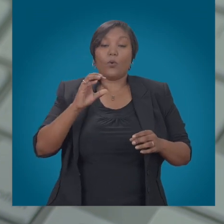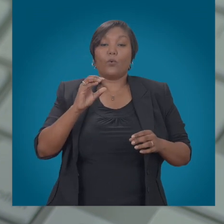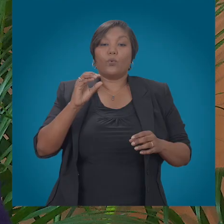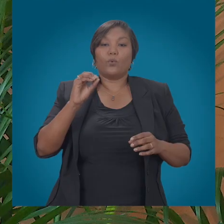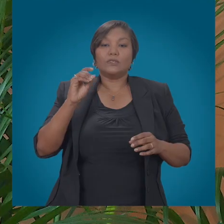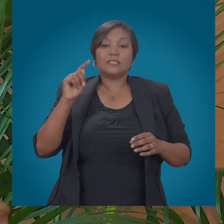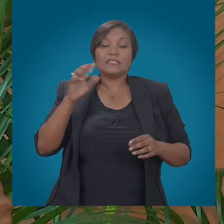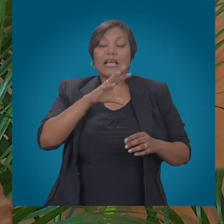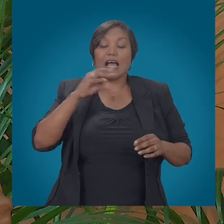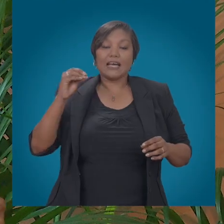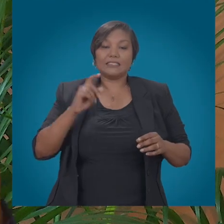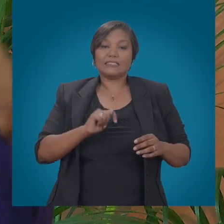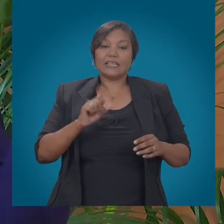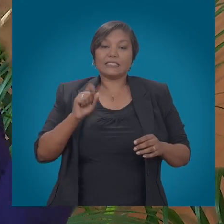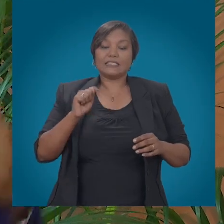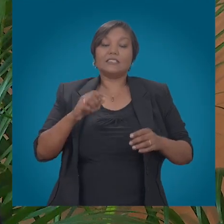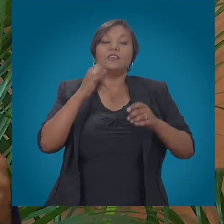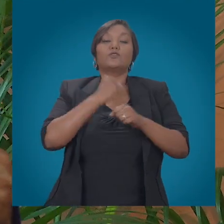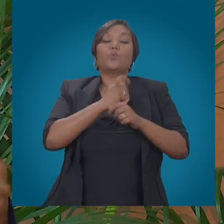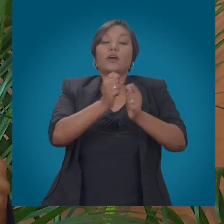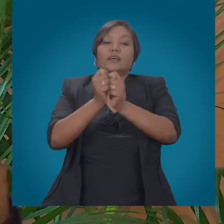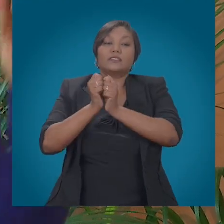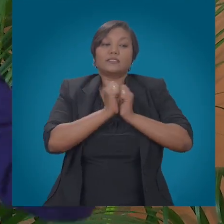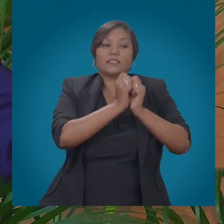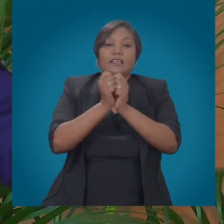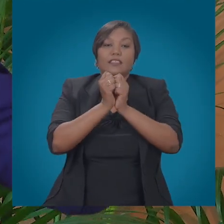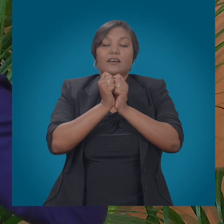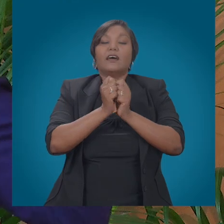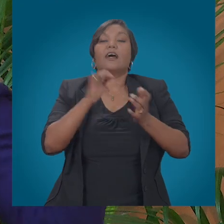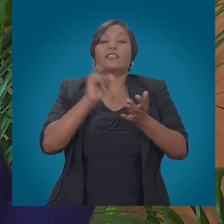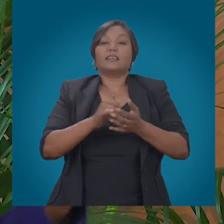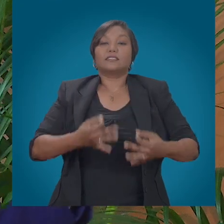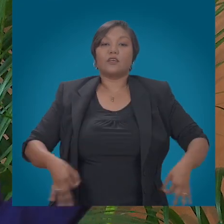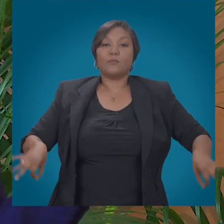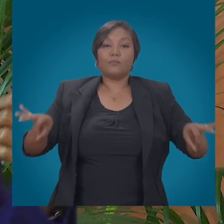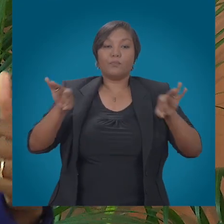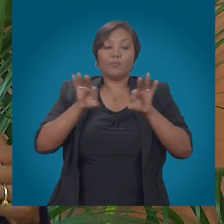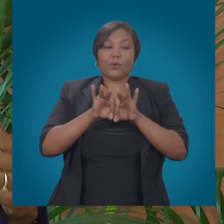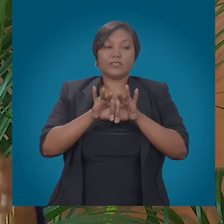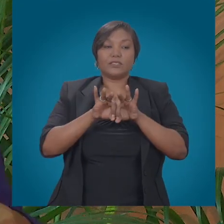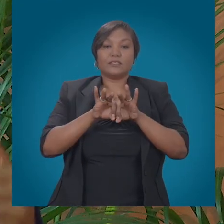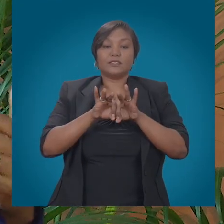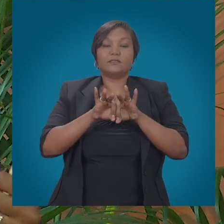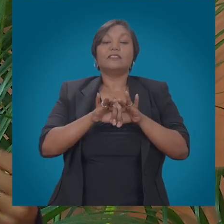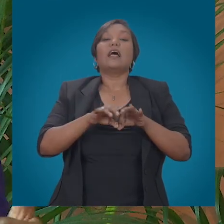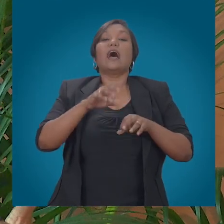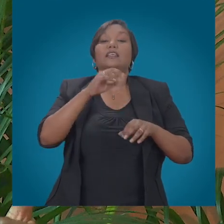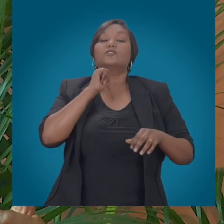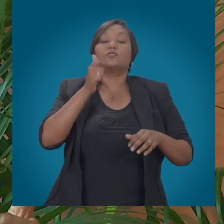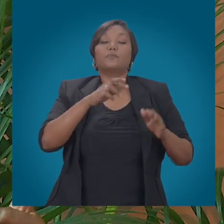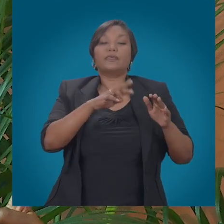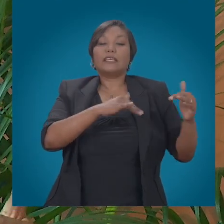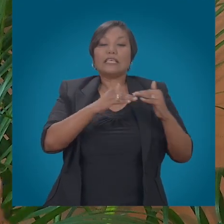Crystal Leith, working towards a symbiotic relationship between OTT service providers and traditional telecommunications entities must be done